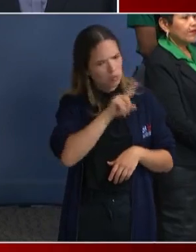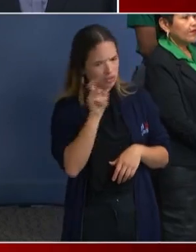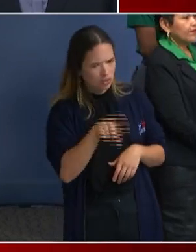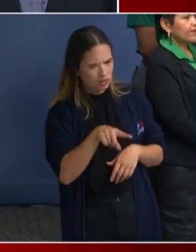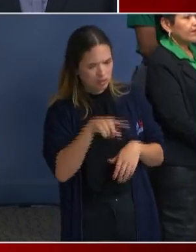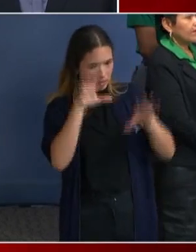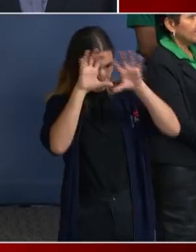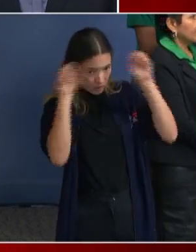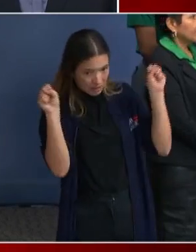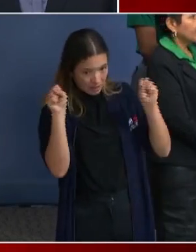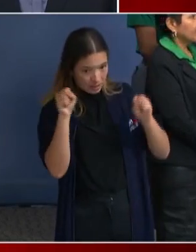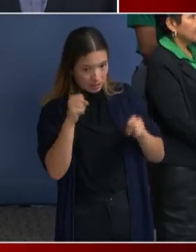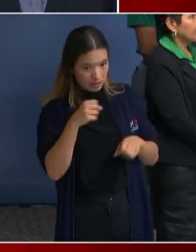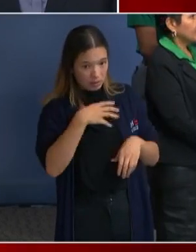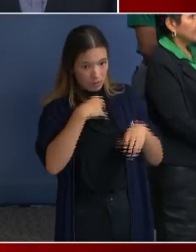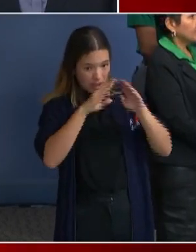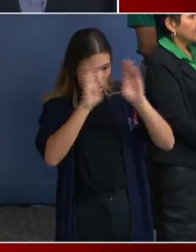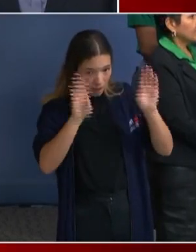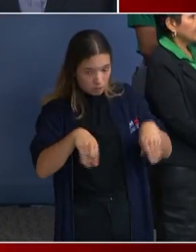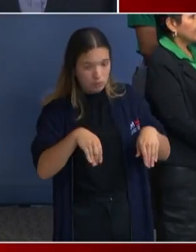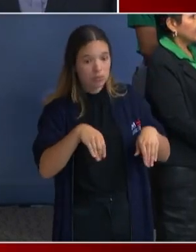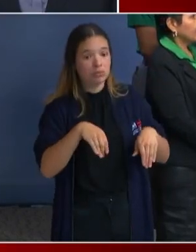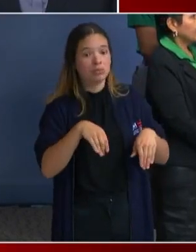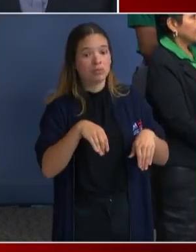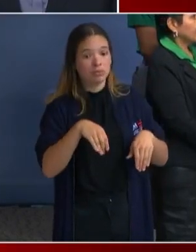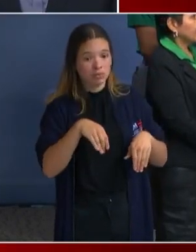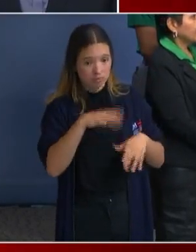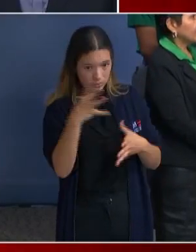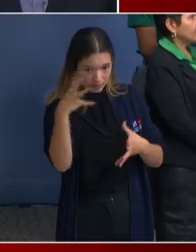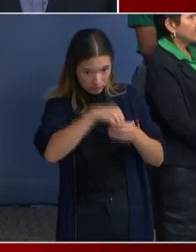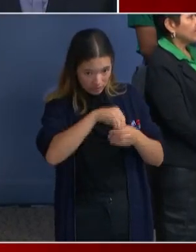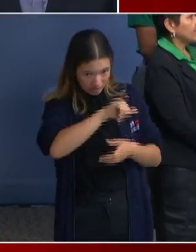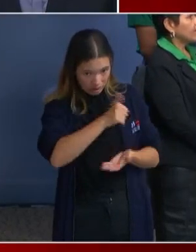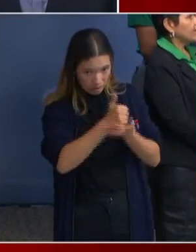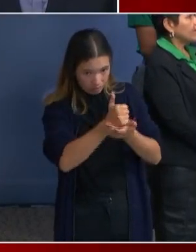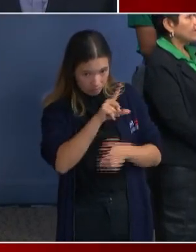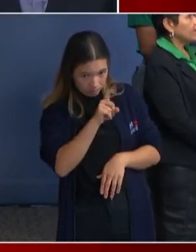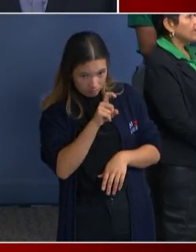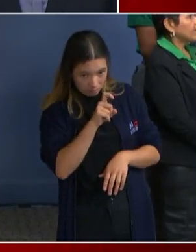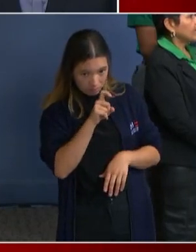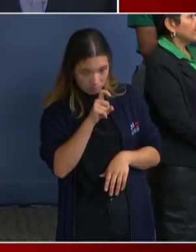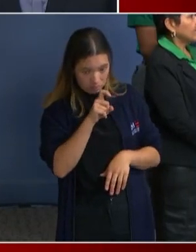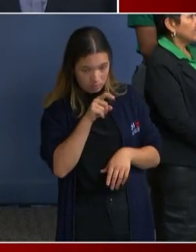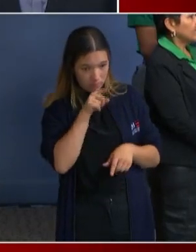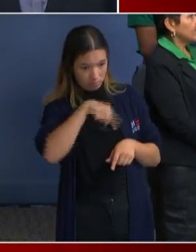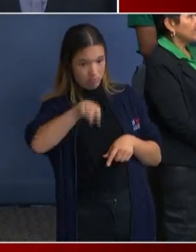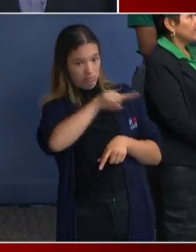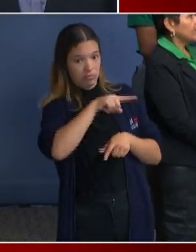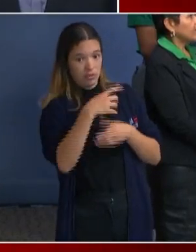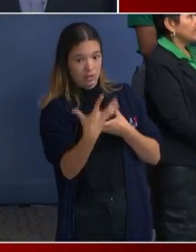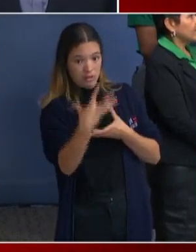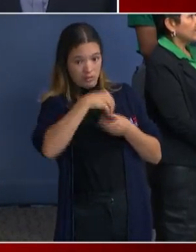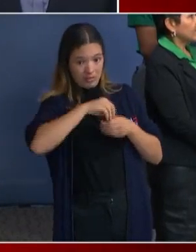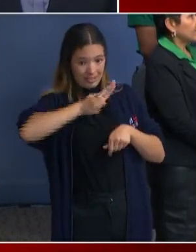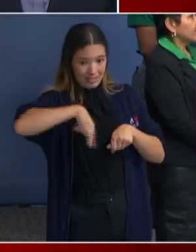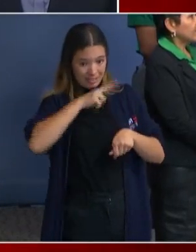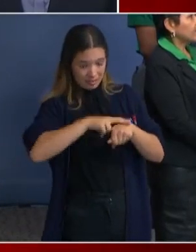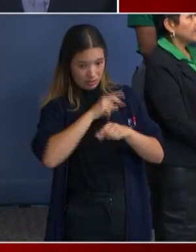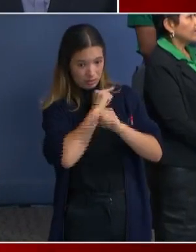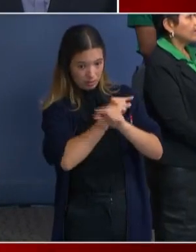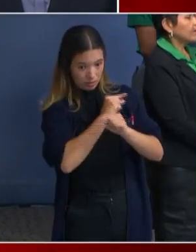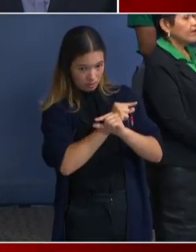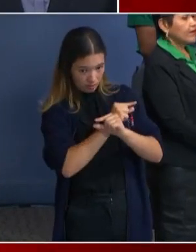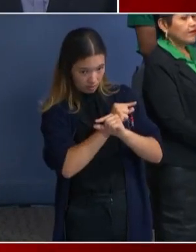the White House, and anybody else who was involved in the National Guard not being granted for the district's humanitarian